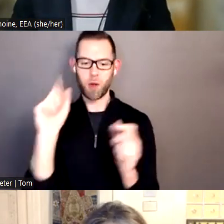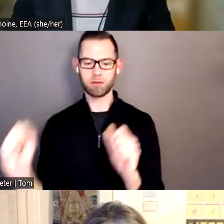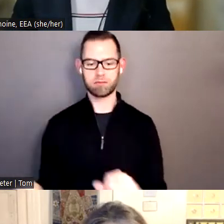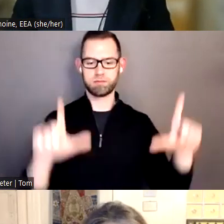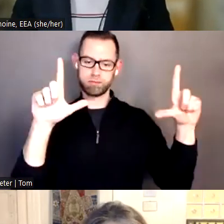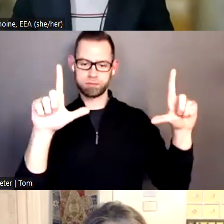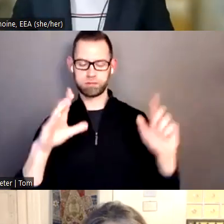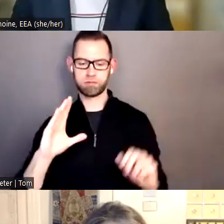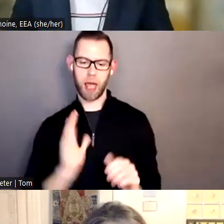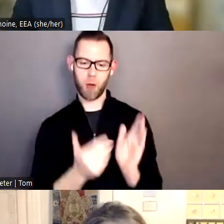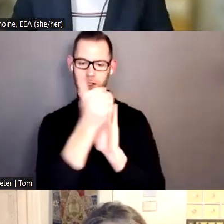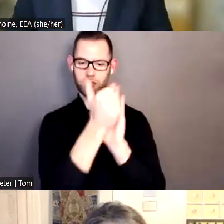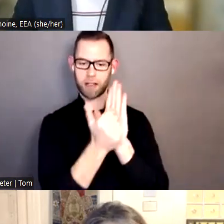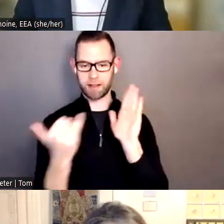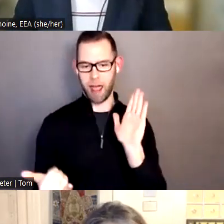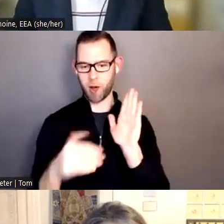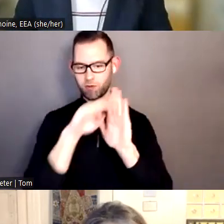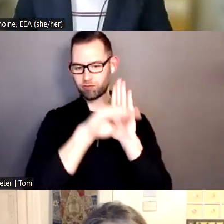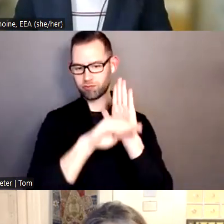agenda. Just one moment, please.